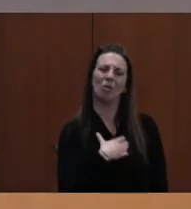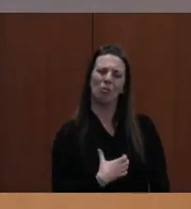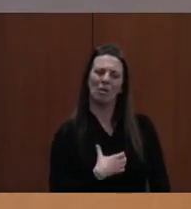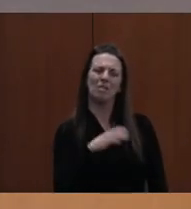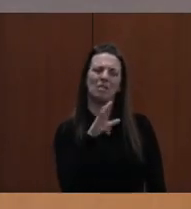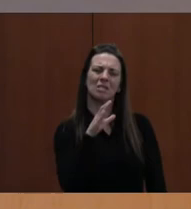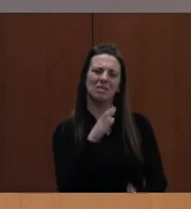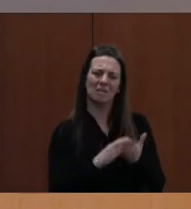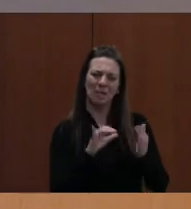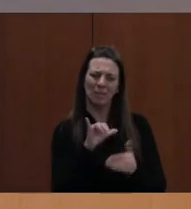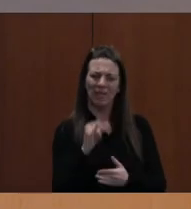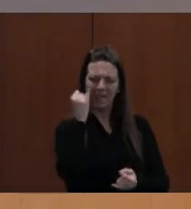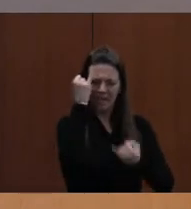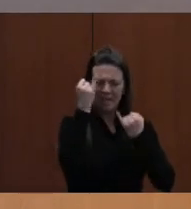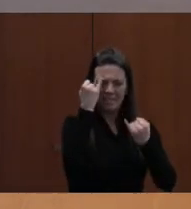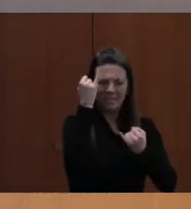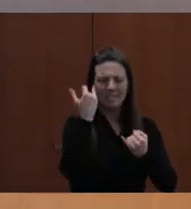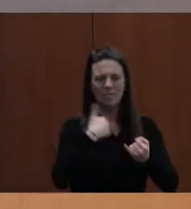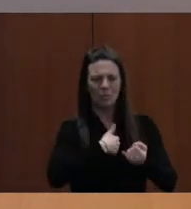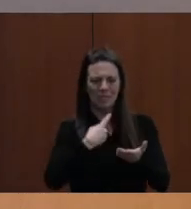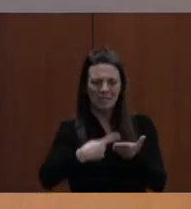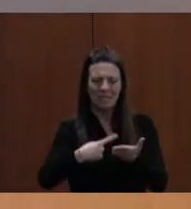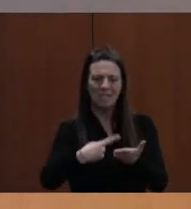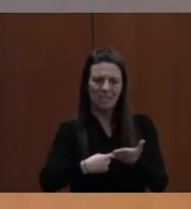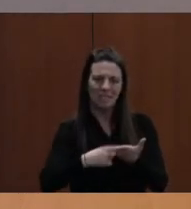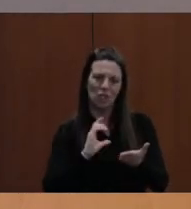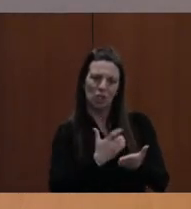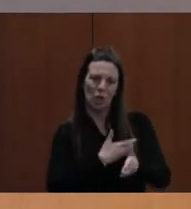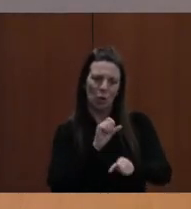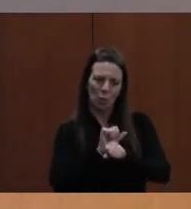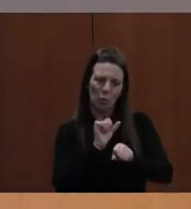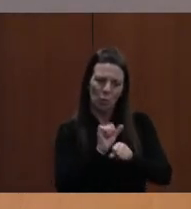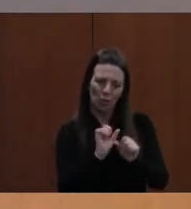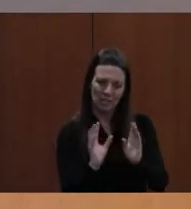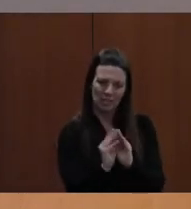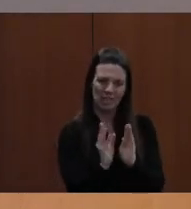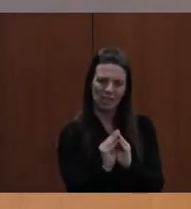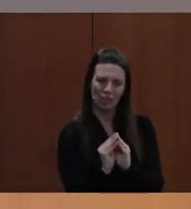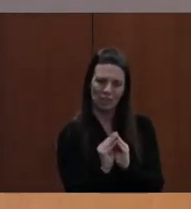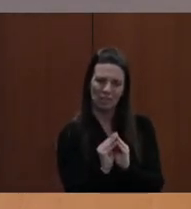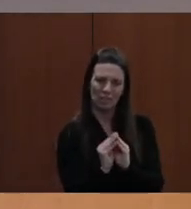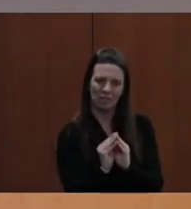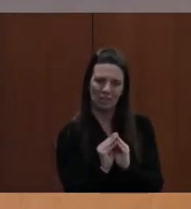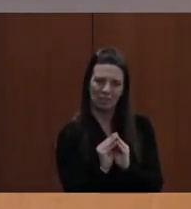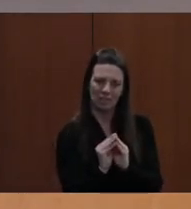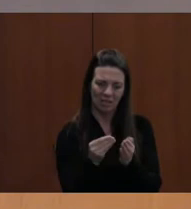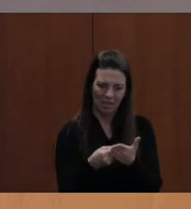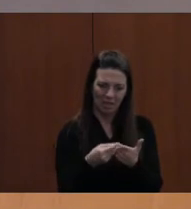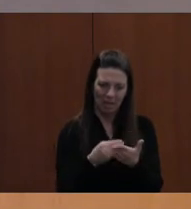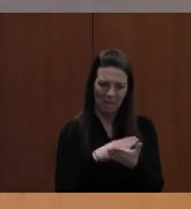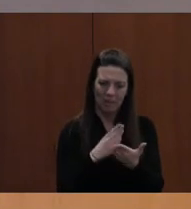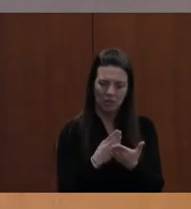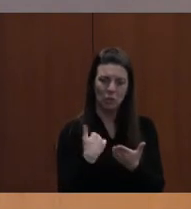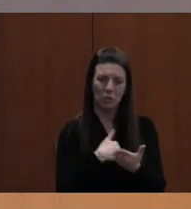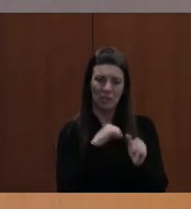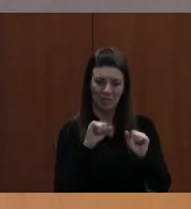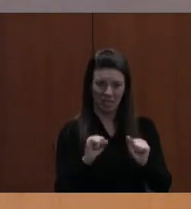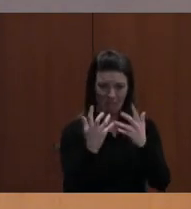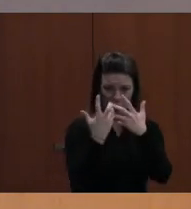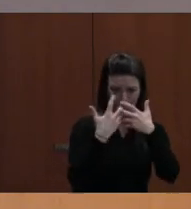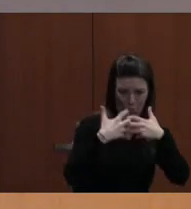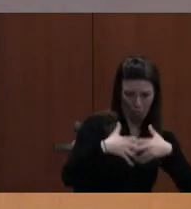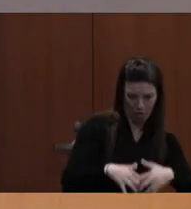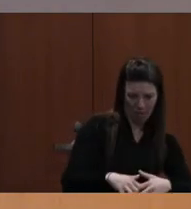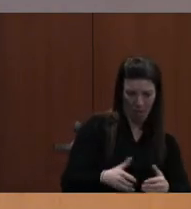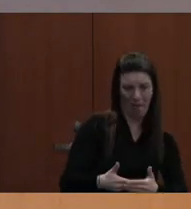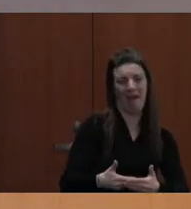OUT IN OUR WORK SESSION ON THE BUDGET, SO THAT WE COULD HAVE WORKED THESE THINGS OUT AHEAD OF TIME, AND KNOW ABOUT